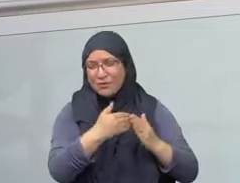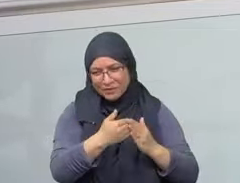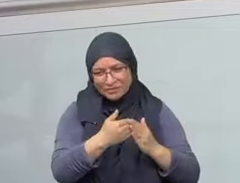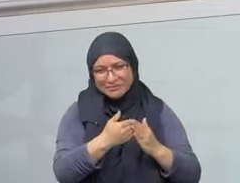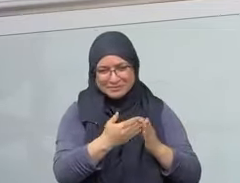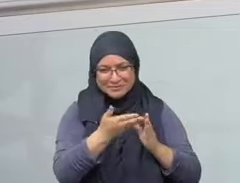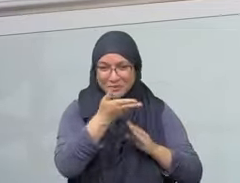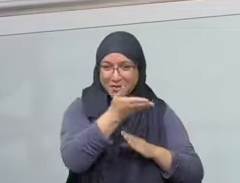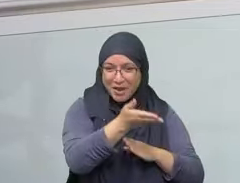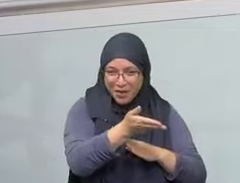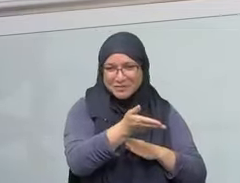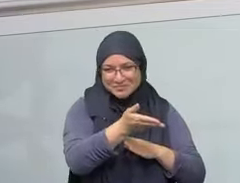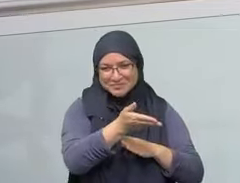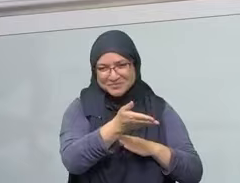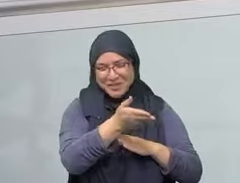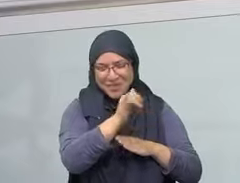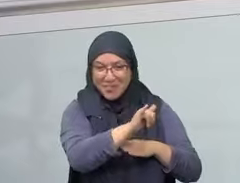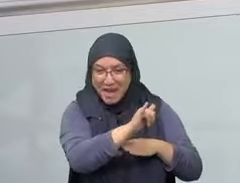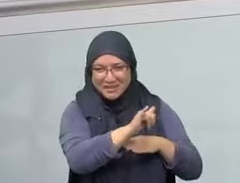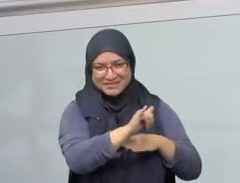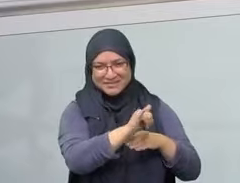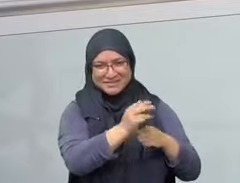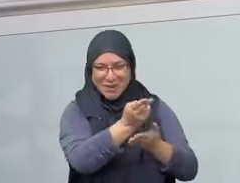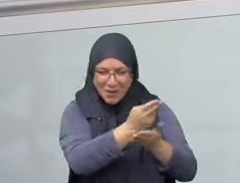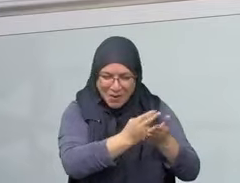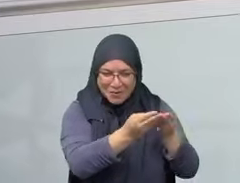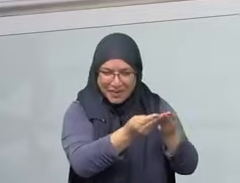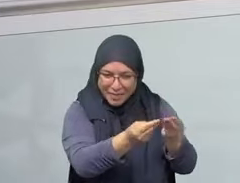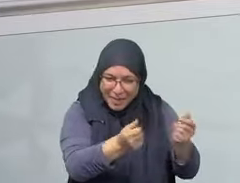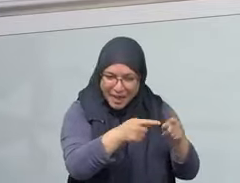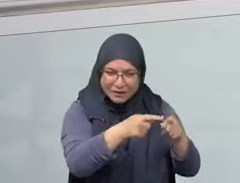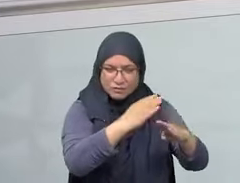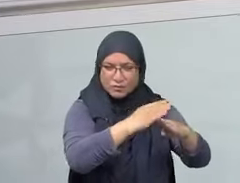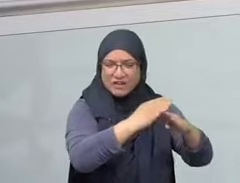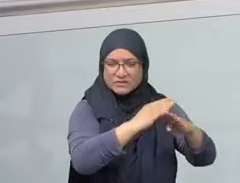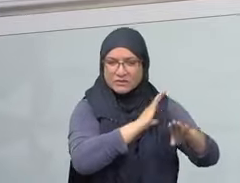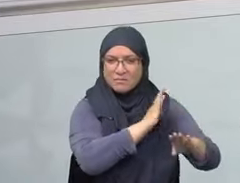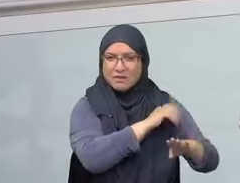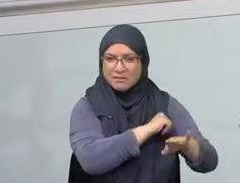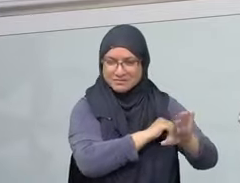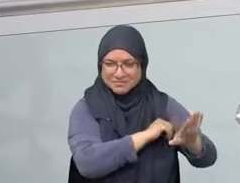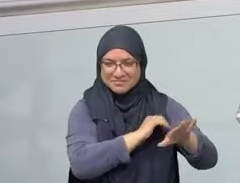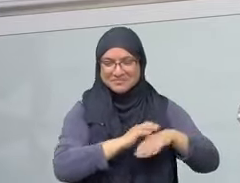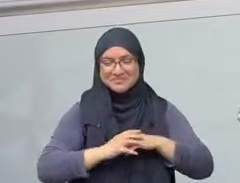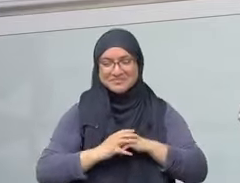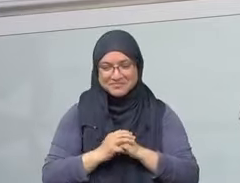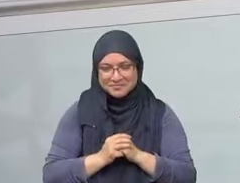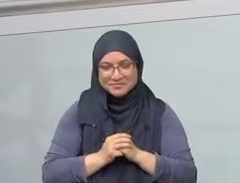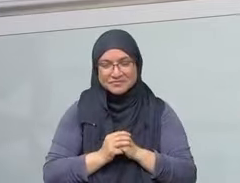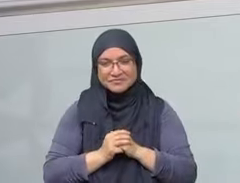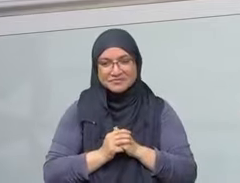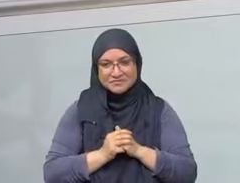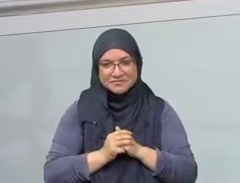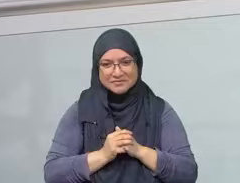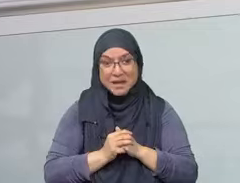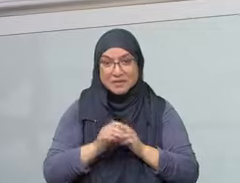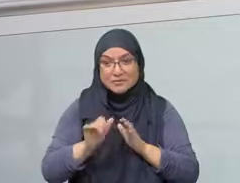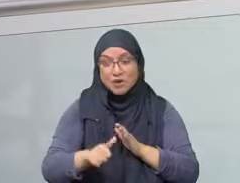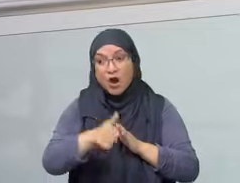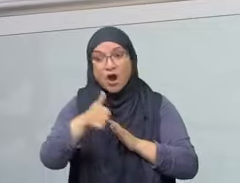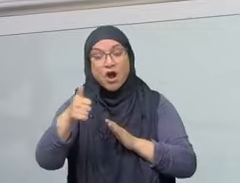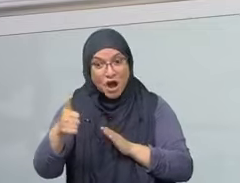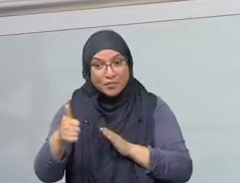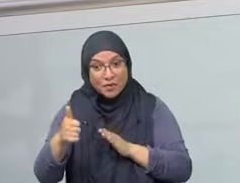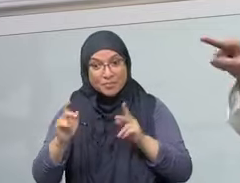wa ta'ala did not just appoint Al-Ka'bah to be the Qibla in the first place. He could have done so in his glory and his majesty. But Allah